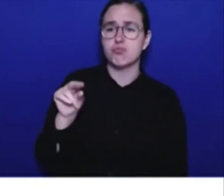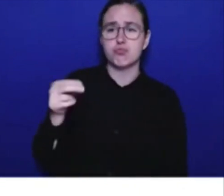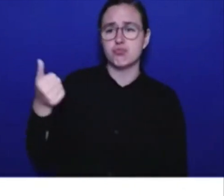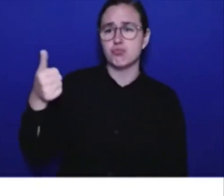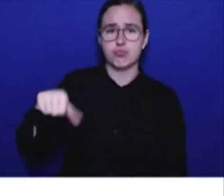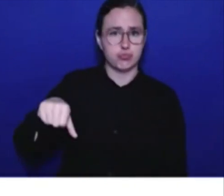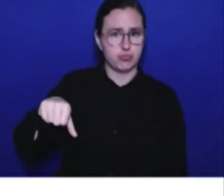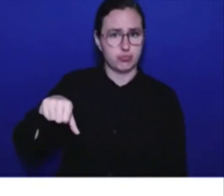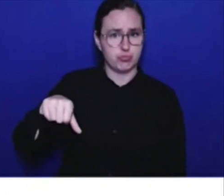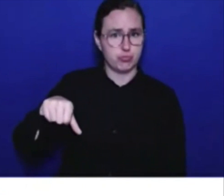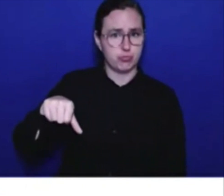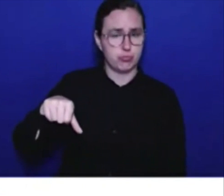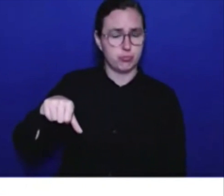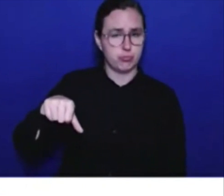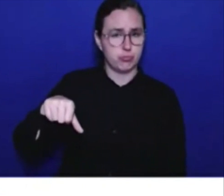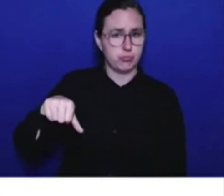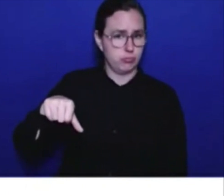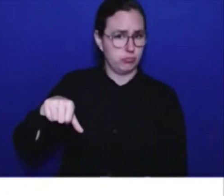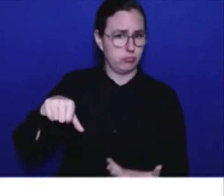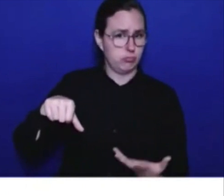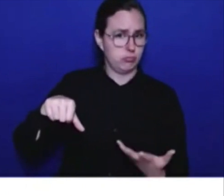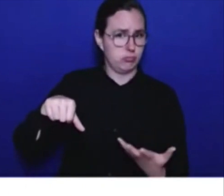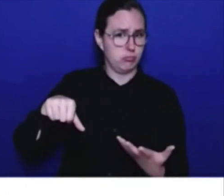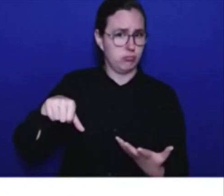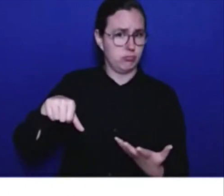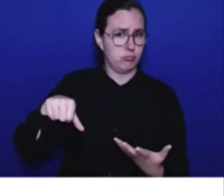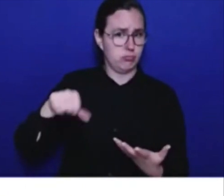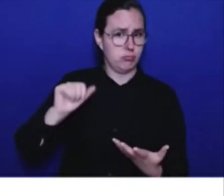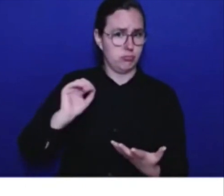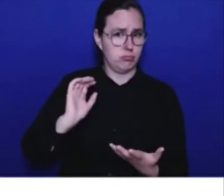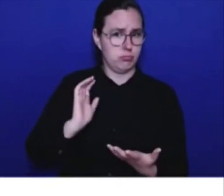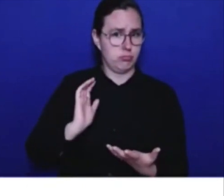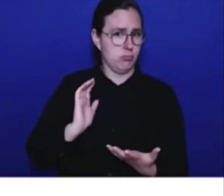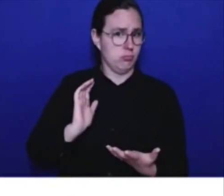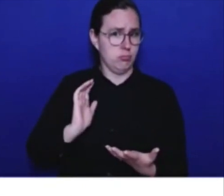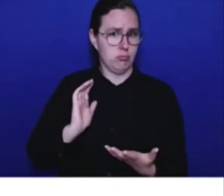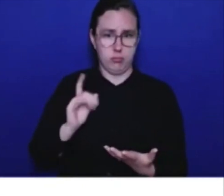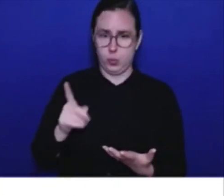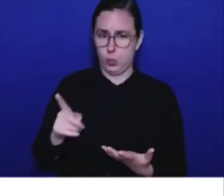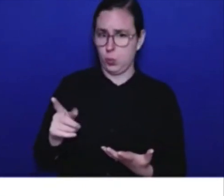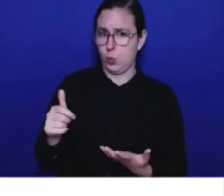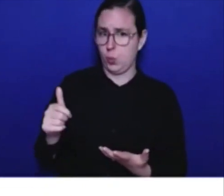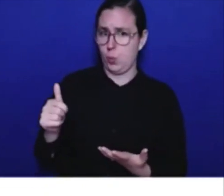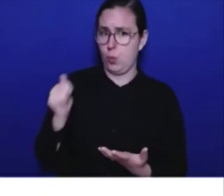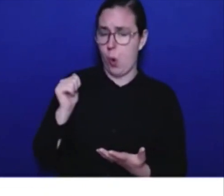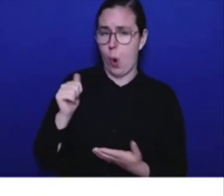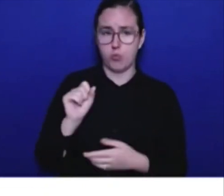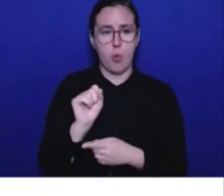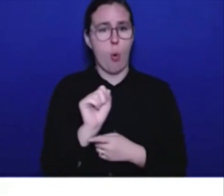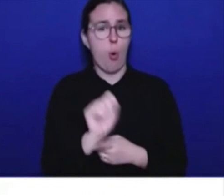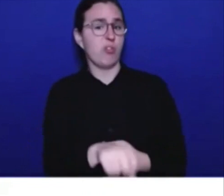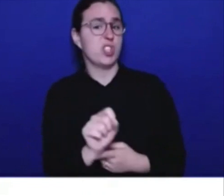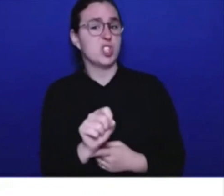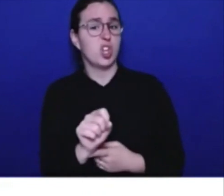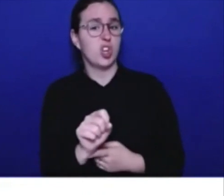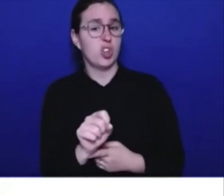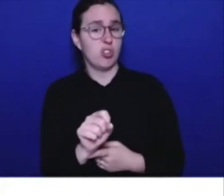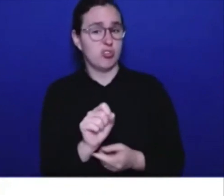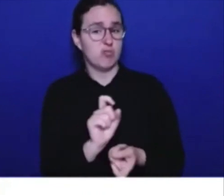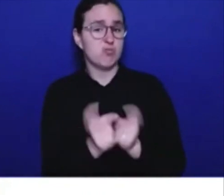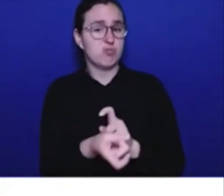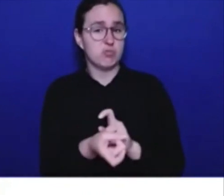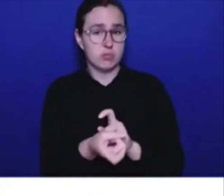be doing, the Cabinet won't be doing what it did with the ICBC rate in the spring and the BC Hydro Credit in November,